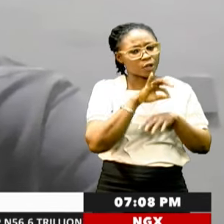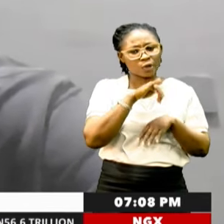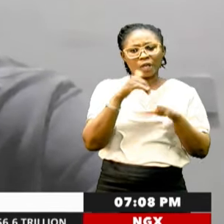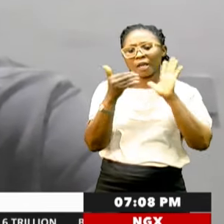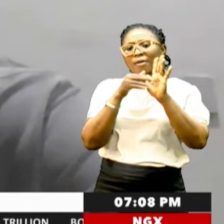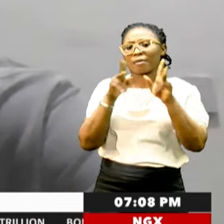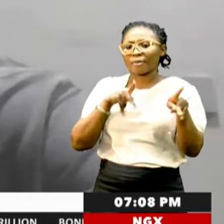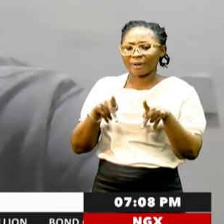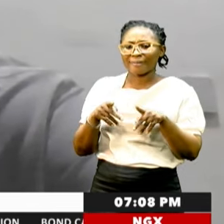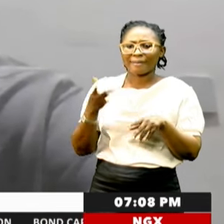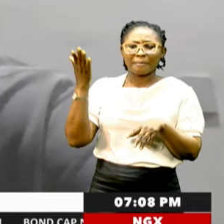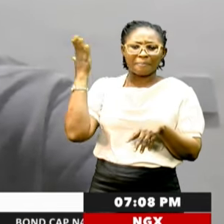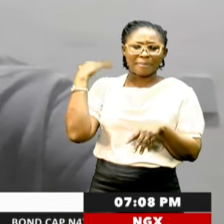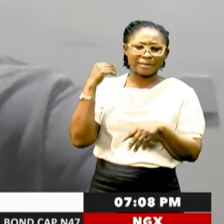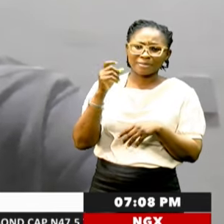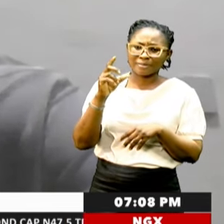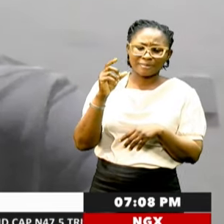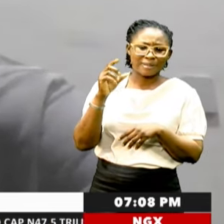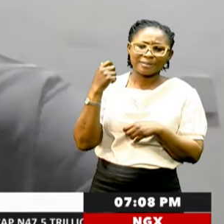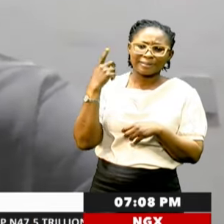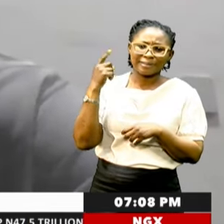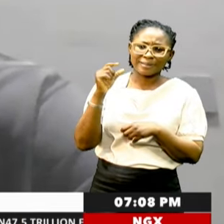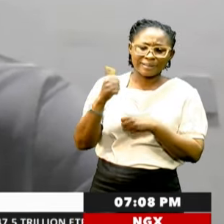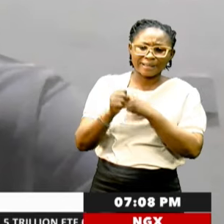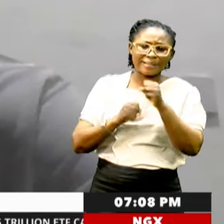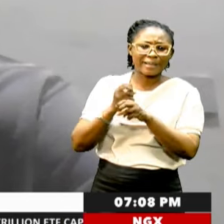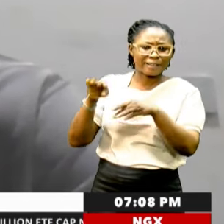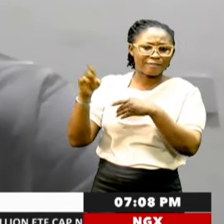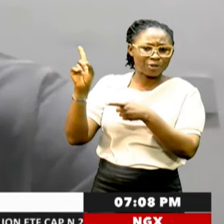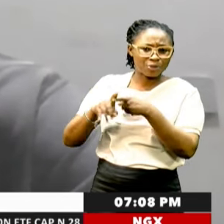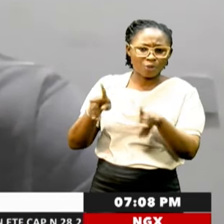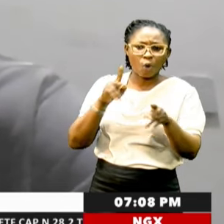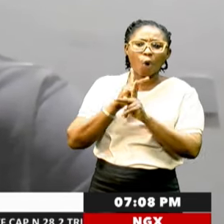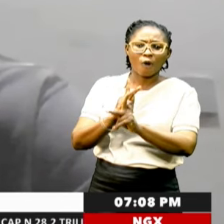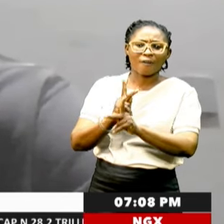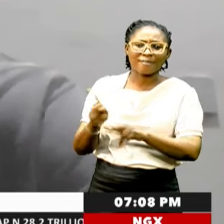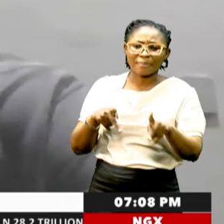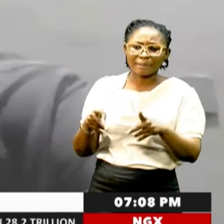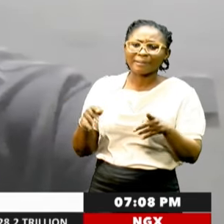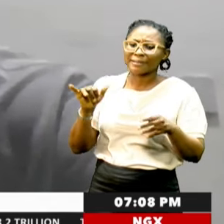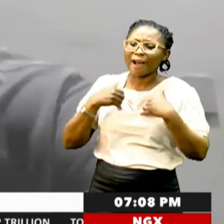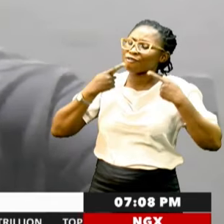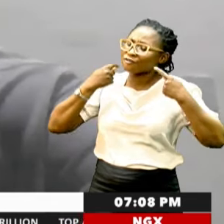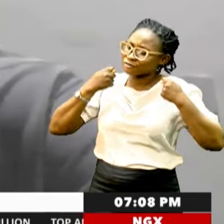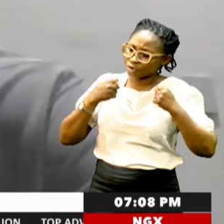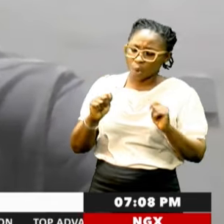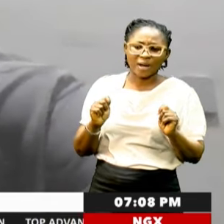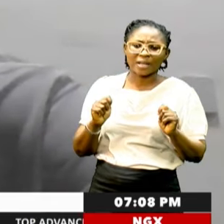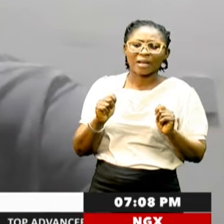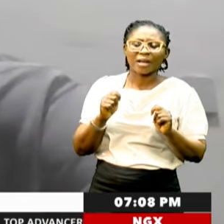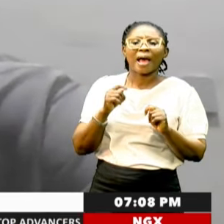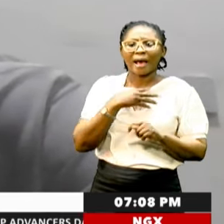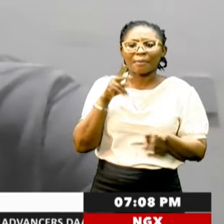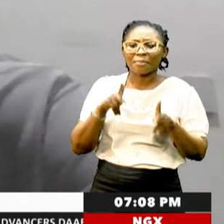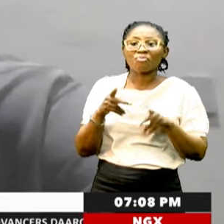given to the Conservative Party. Like I said, it has done the most that it can. And it has reached its depth, so to speak. And so, the people,